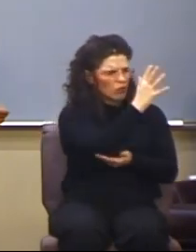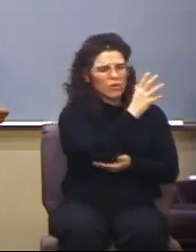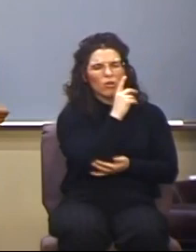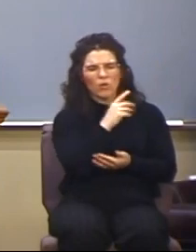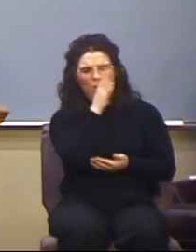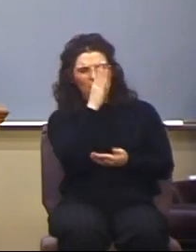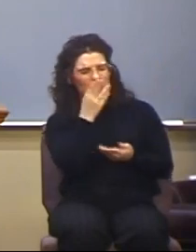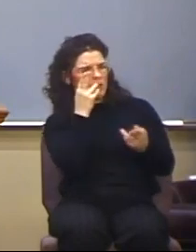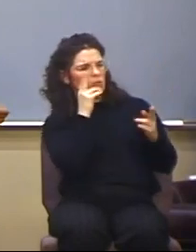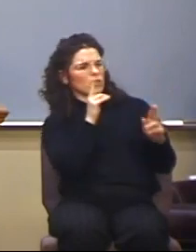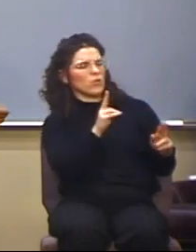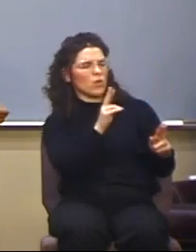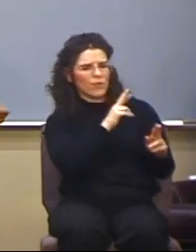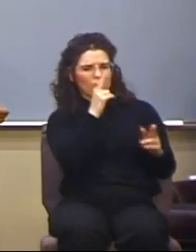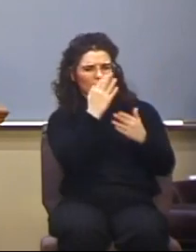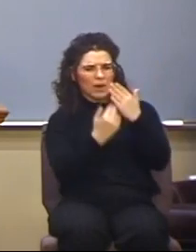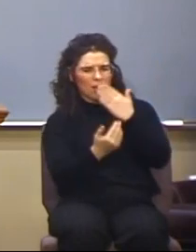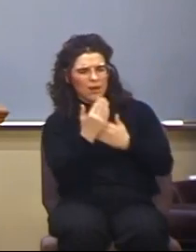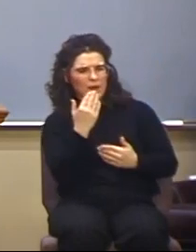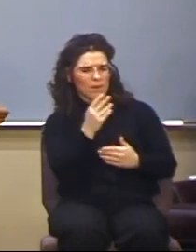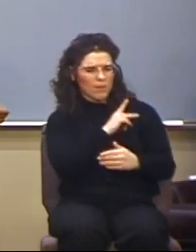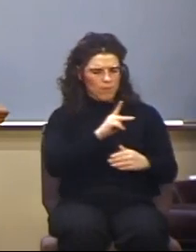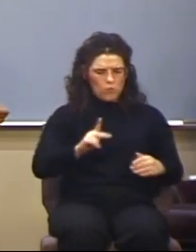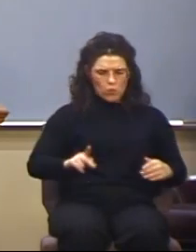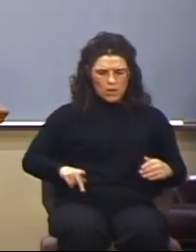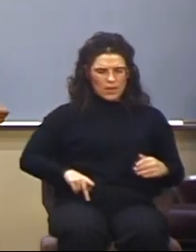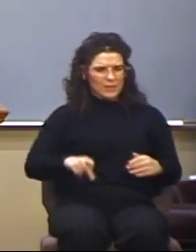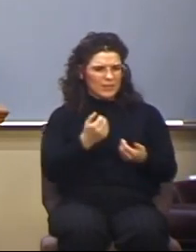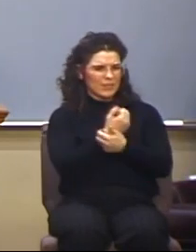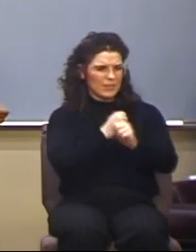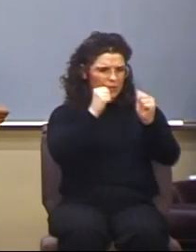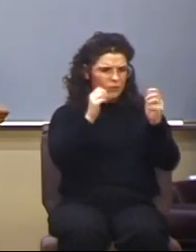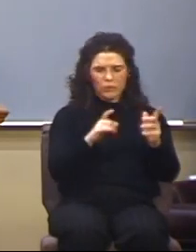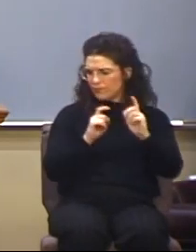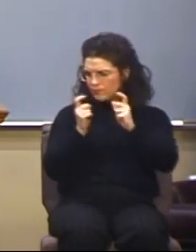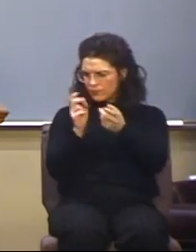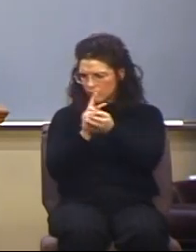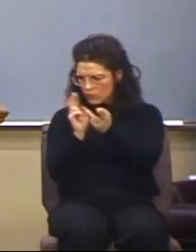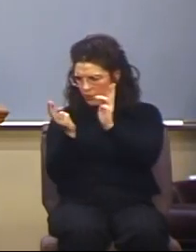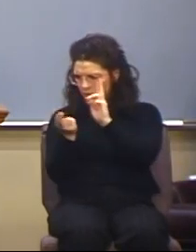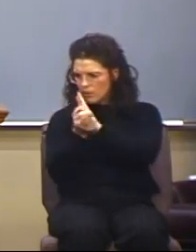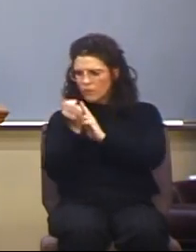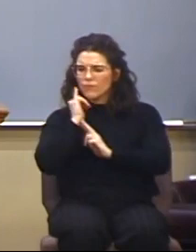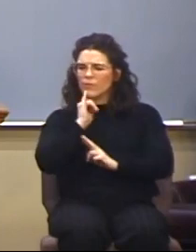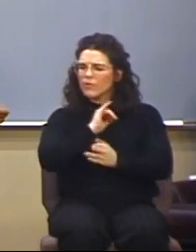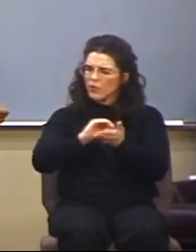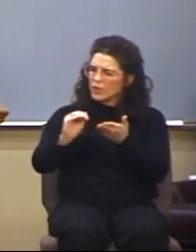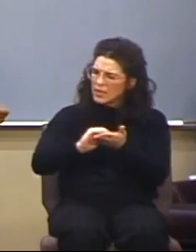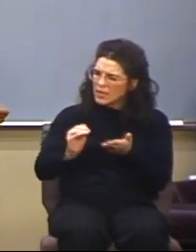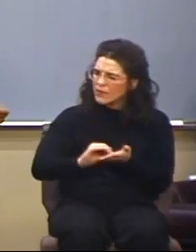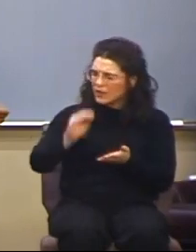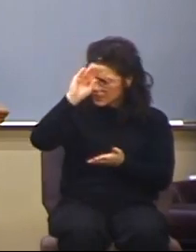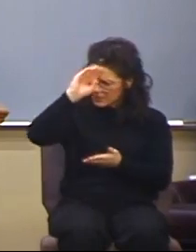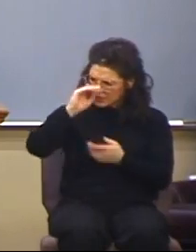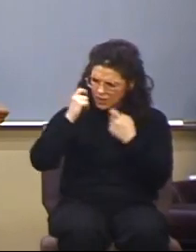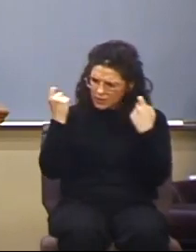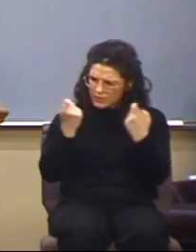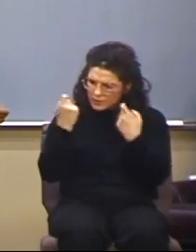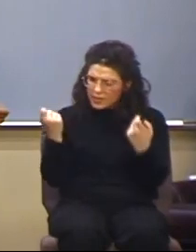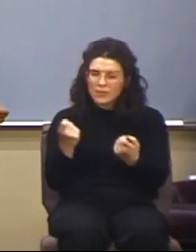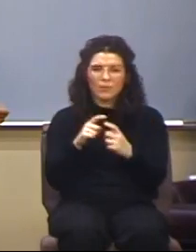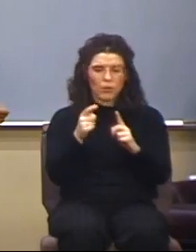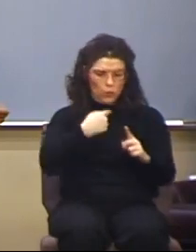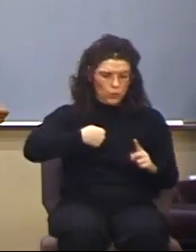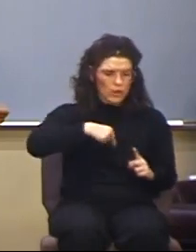and a savior, for to give repentance to Israel and forgiveness of sins. Verse 32. And we are his witnesses